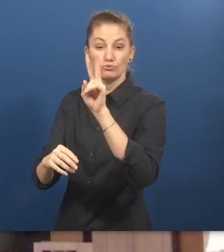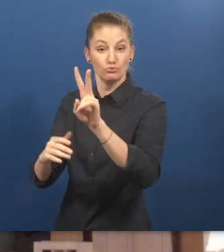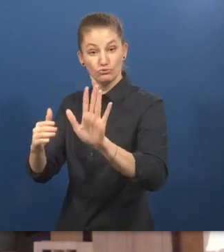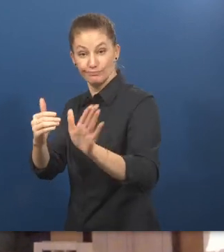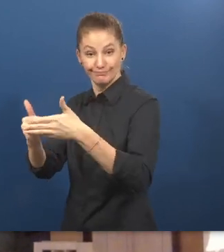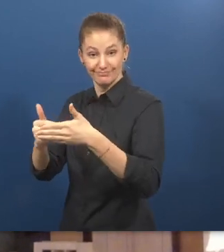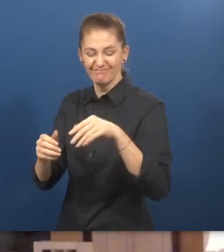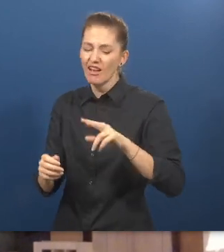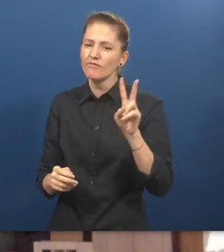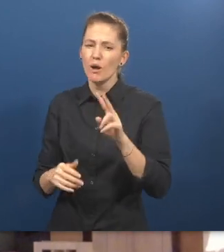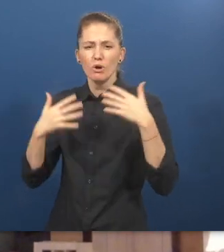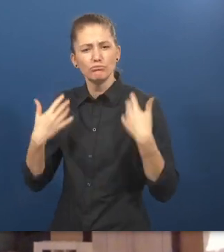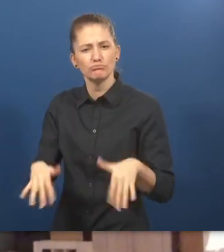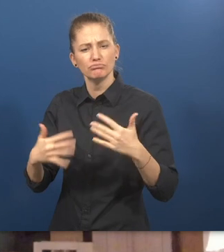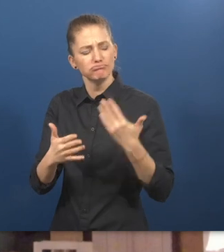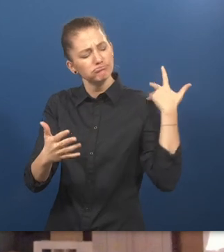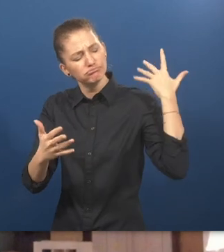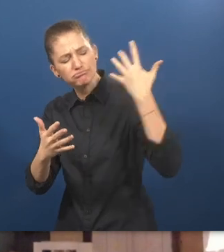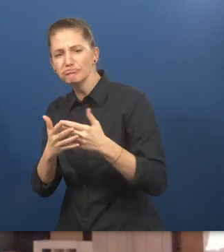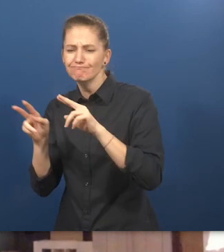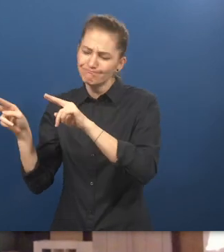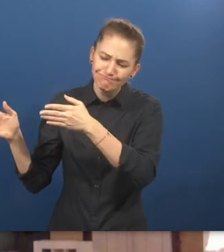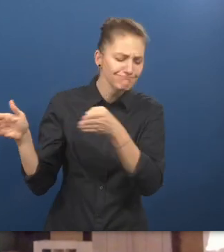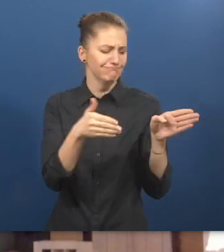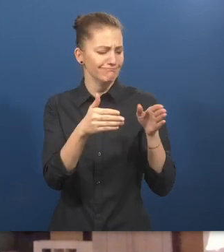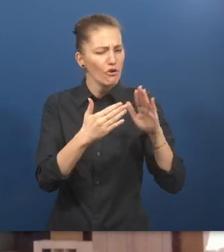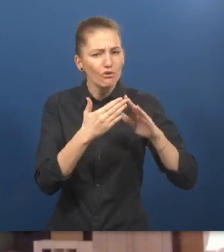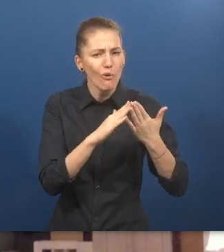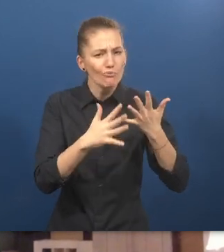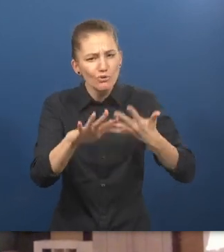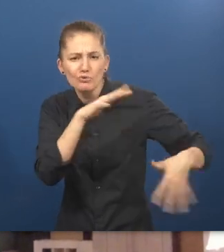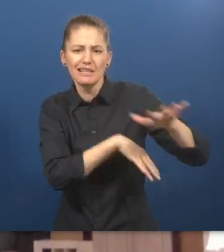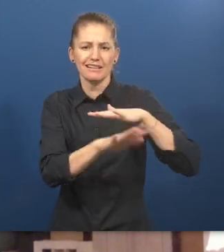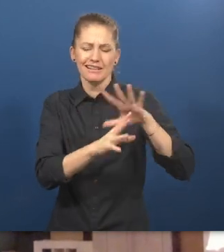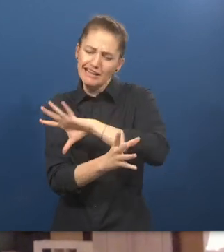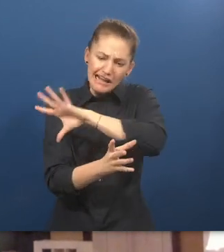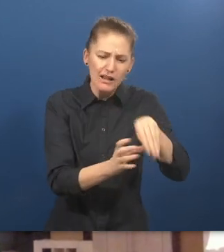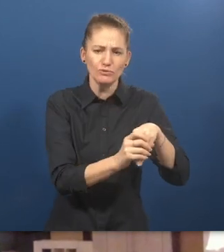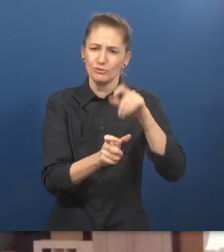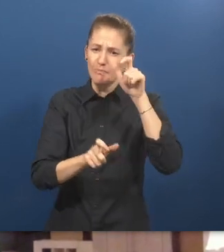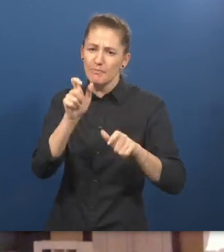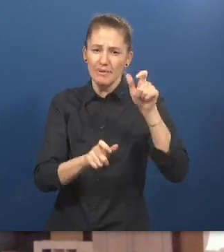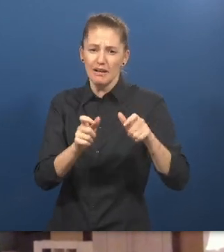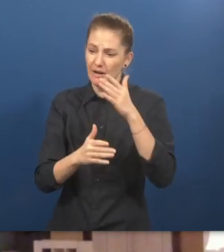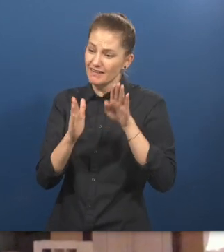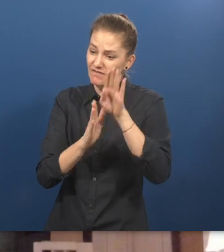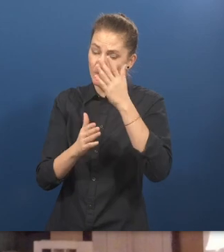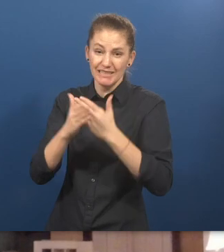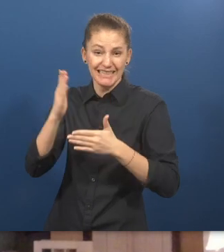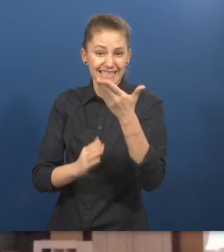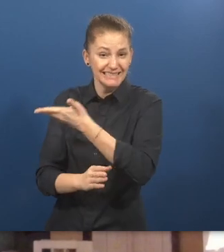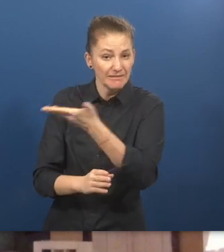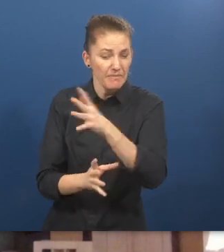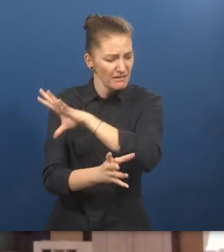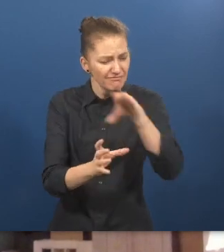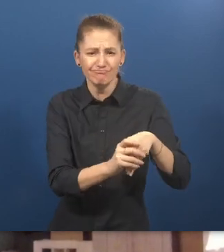closed in 2002. Vermont has a long history of community inclusion for people with developmental disabilities. With the closure of these